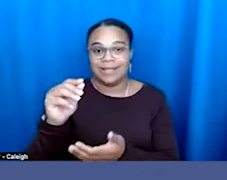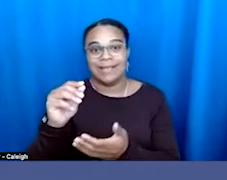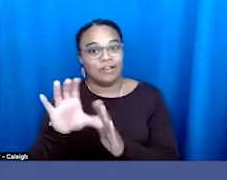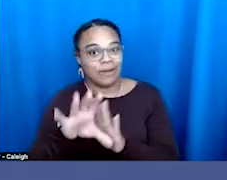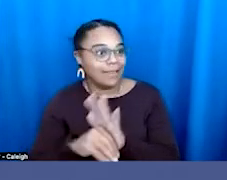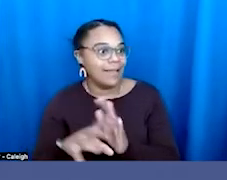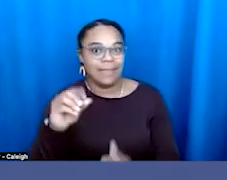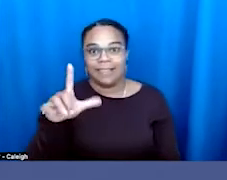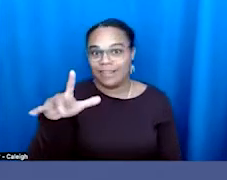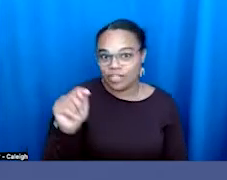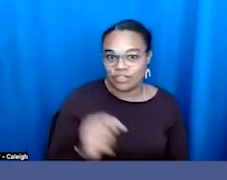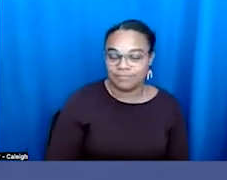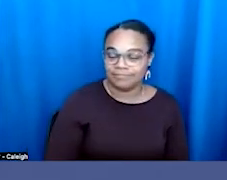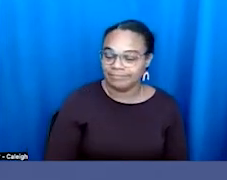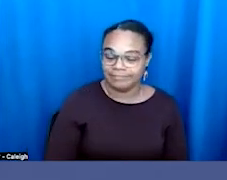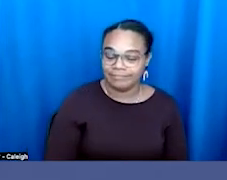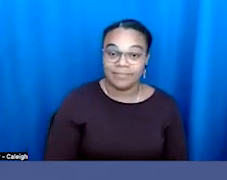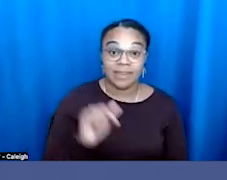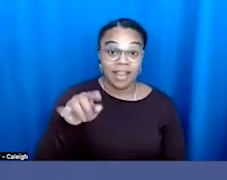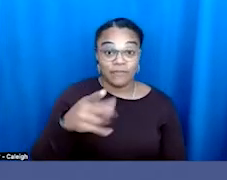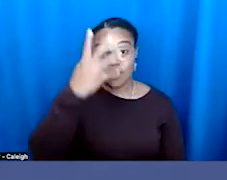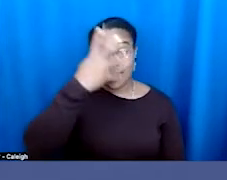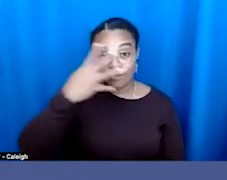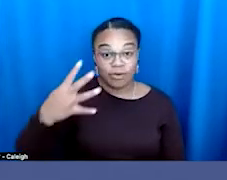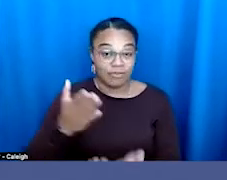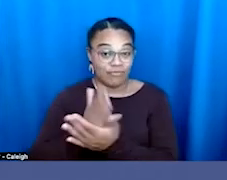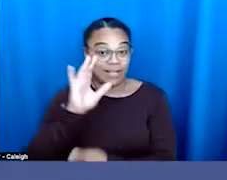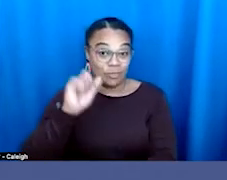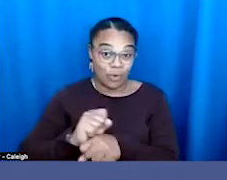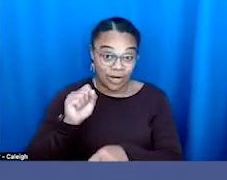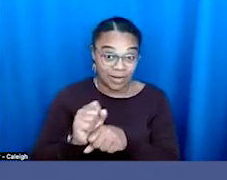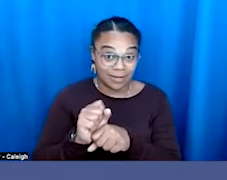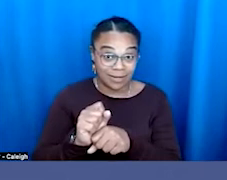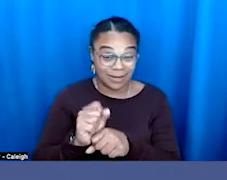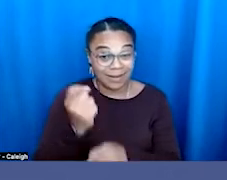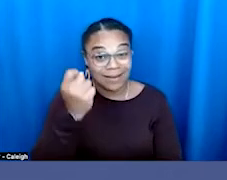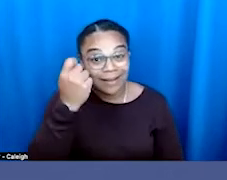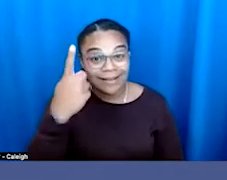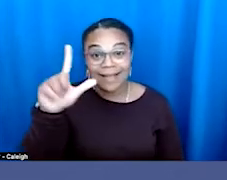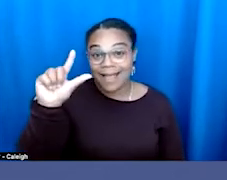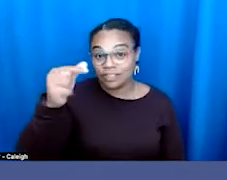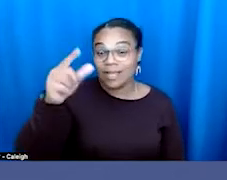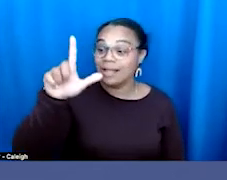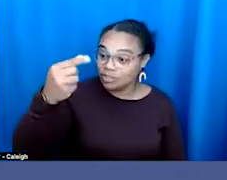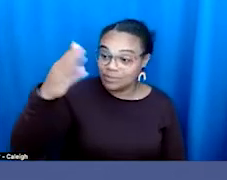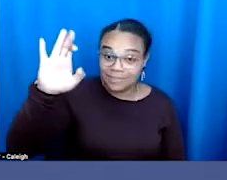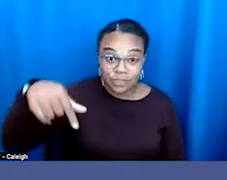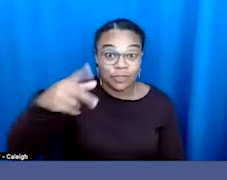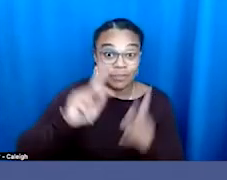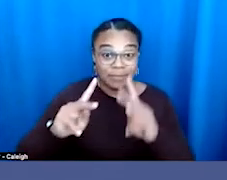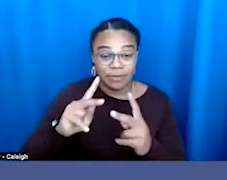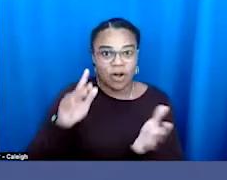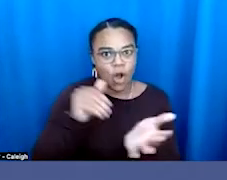If your immigrant rights work, right, their LGBTQ people are often